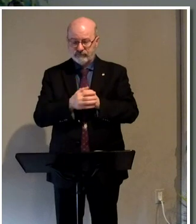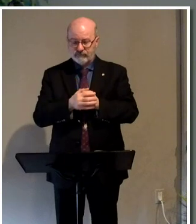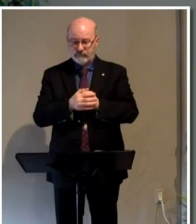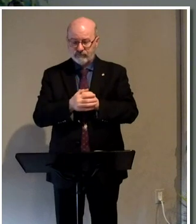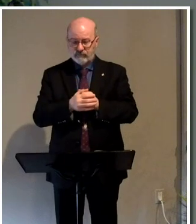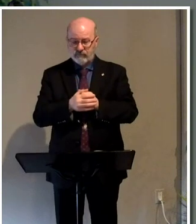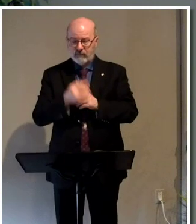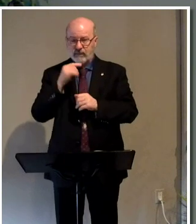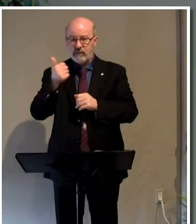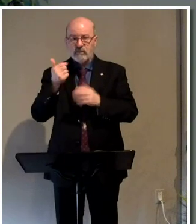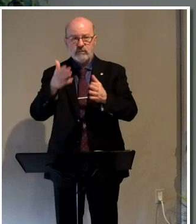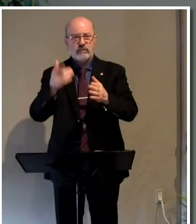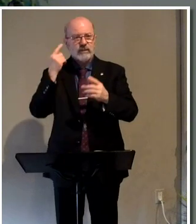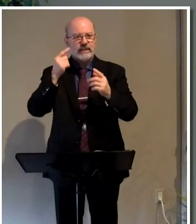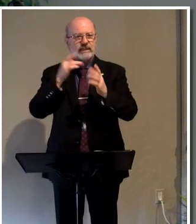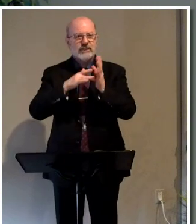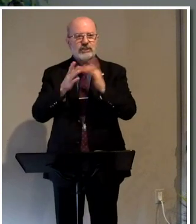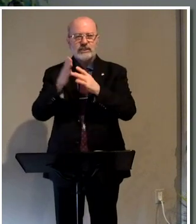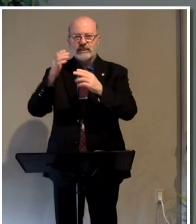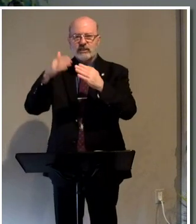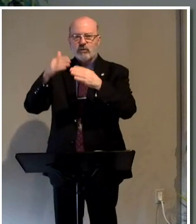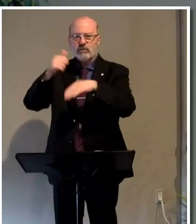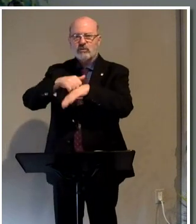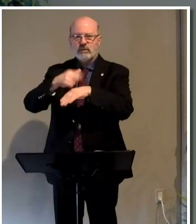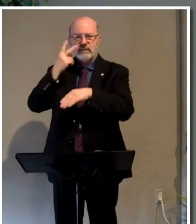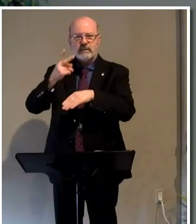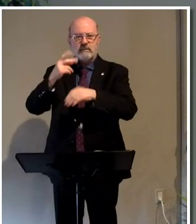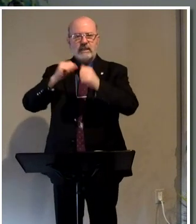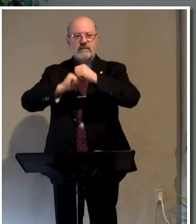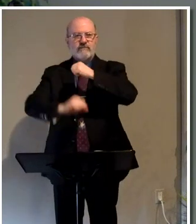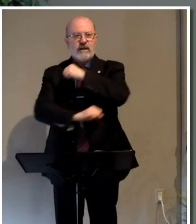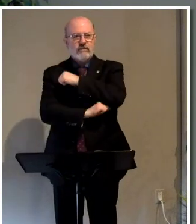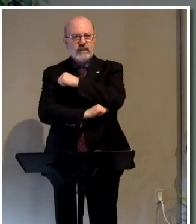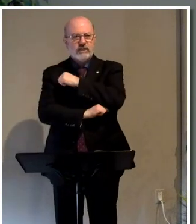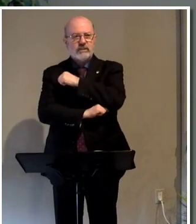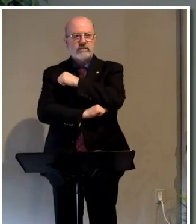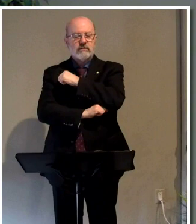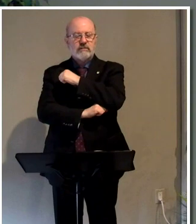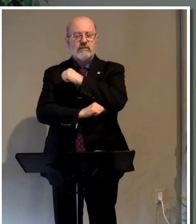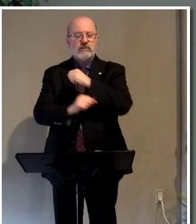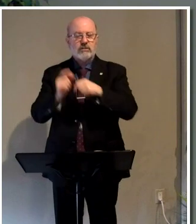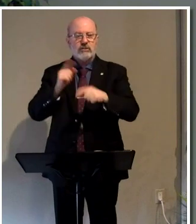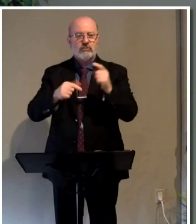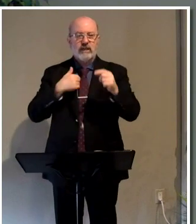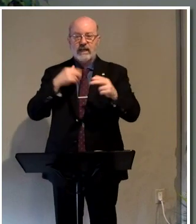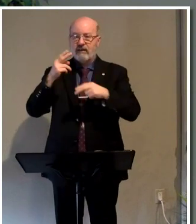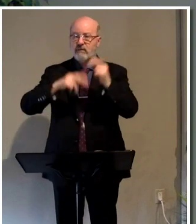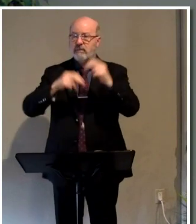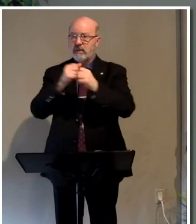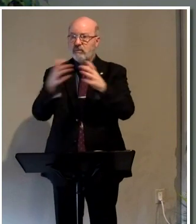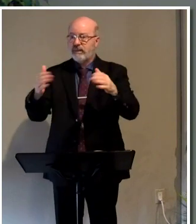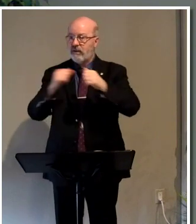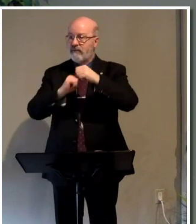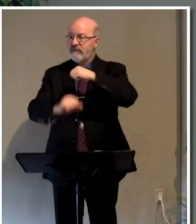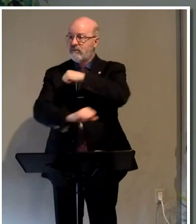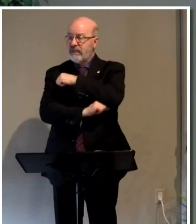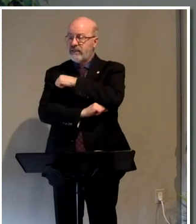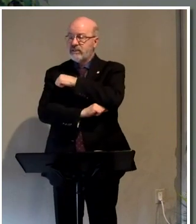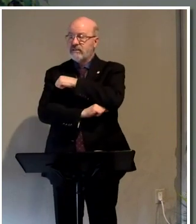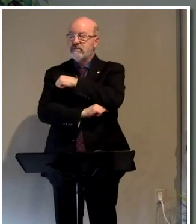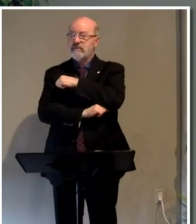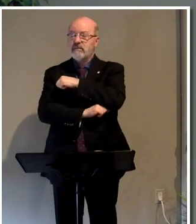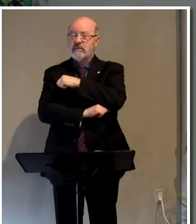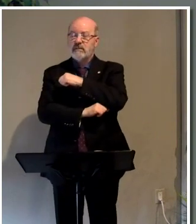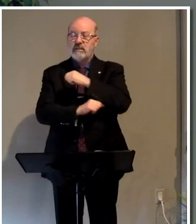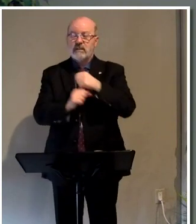So, I said another way to think of Jesus as a cornerstone is to see him as a foundation. As I said, you can't really have a building without a foundation. But that does